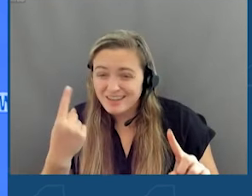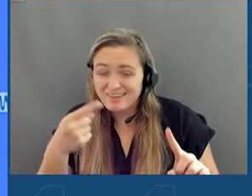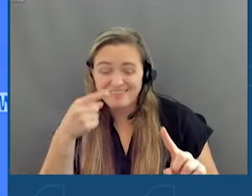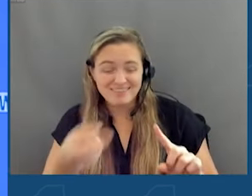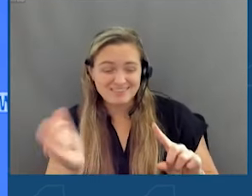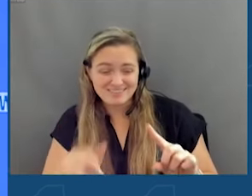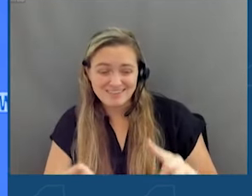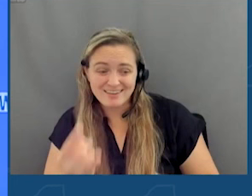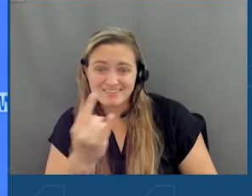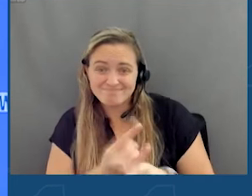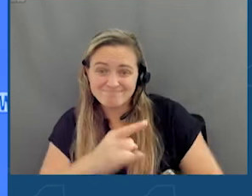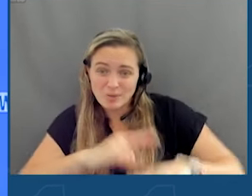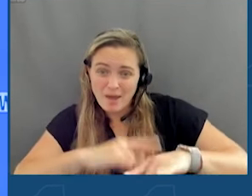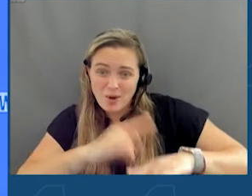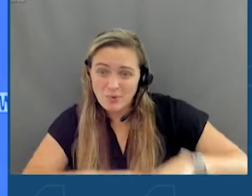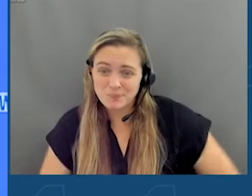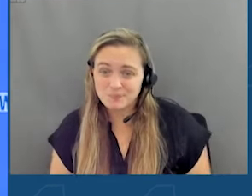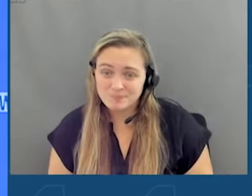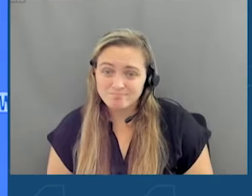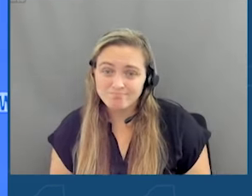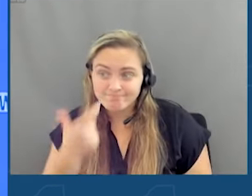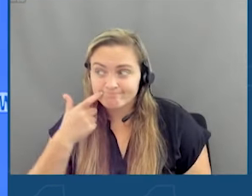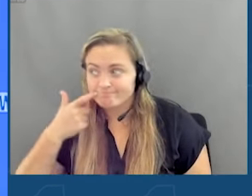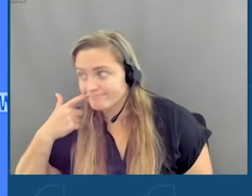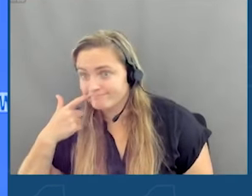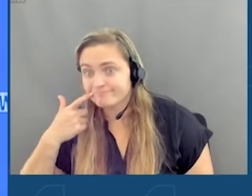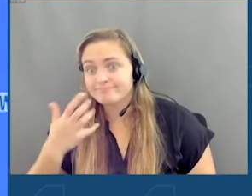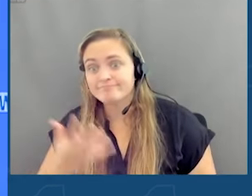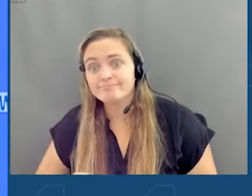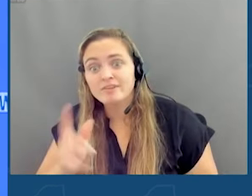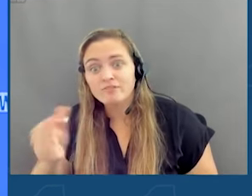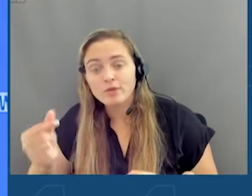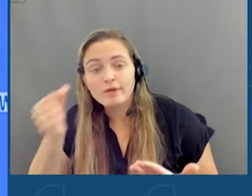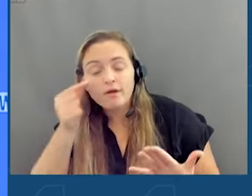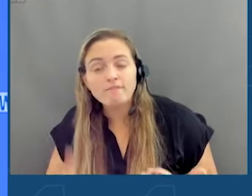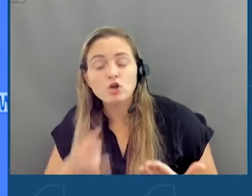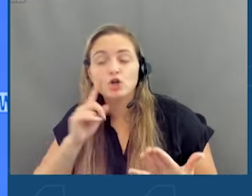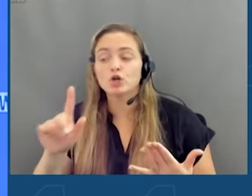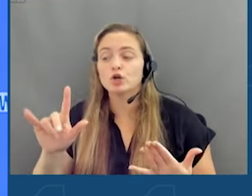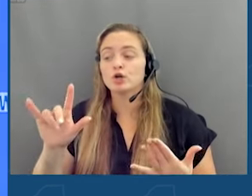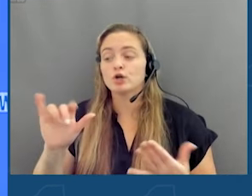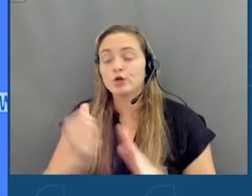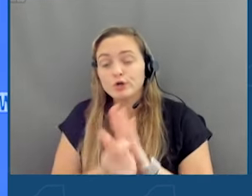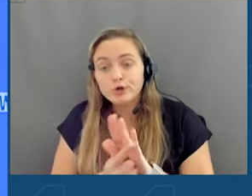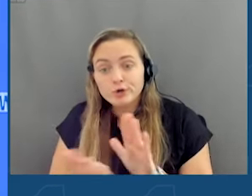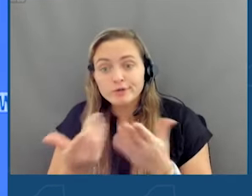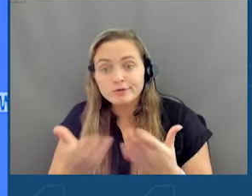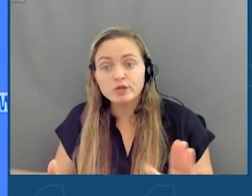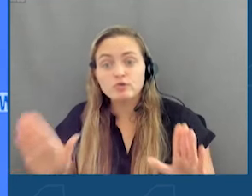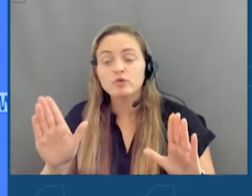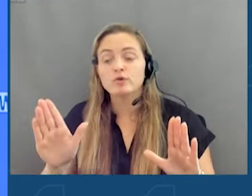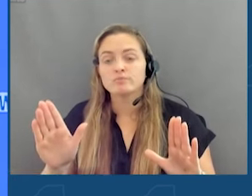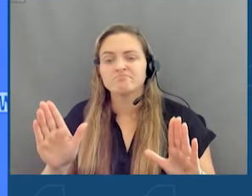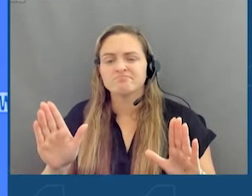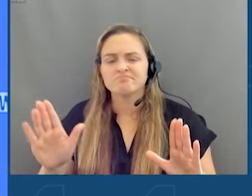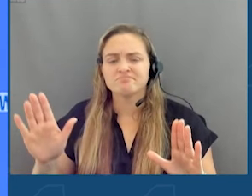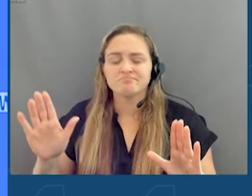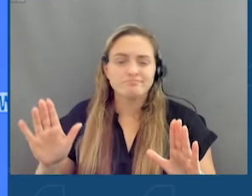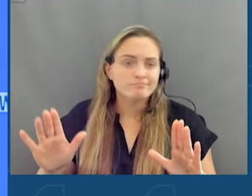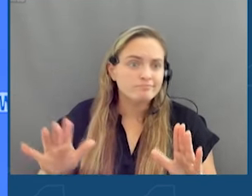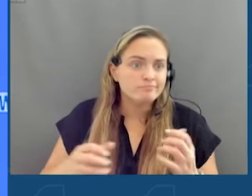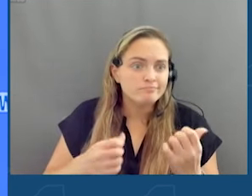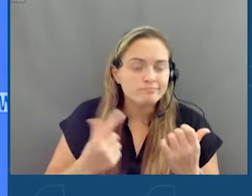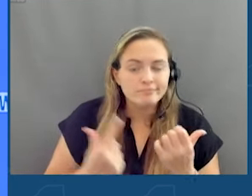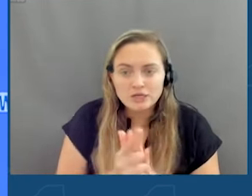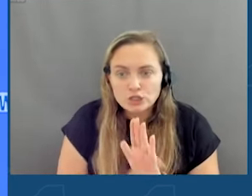Simple as that. And together with the support of our governor and our attorney general, fellow legislators, advocates, we are committed